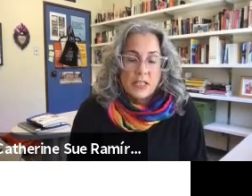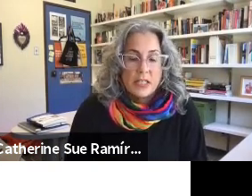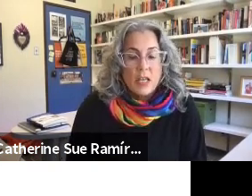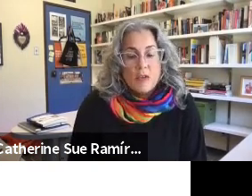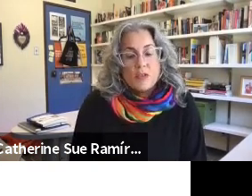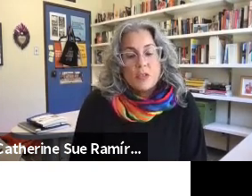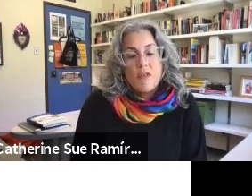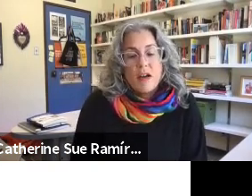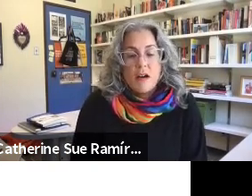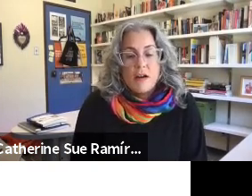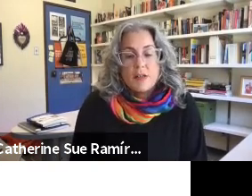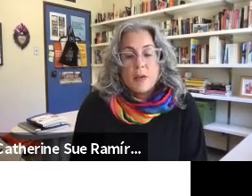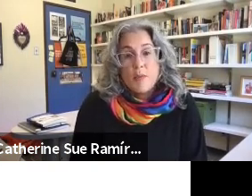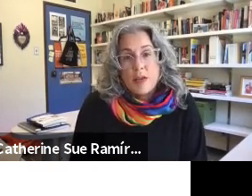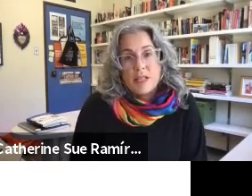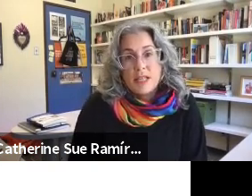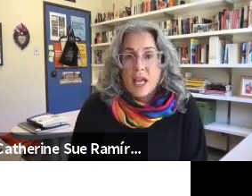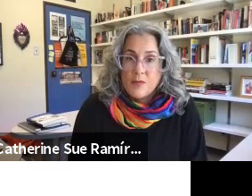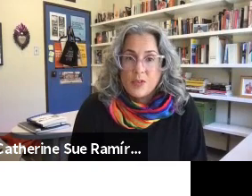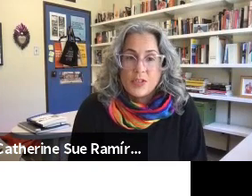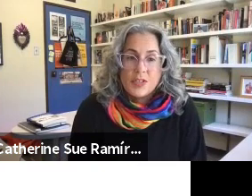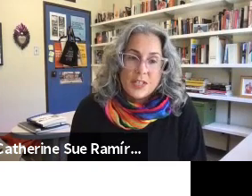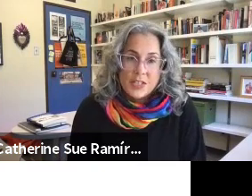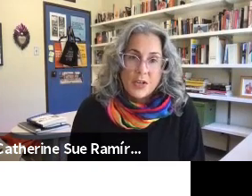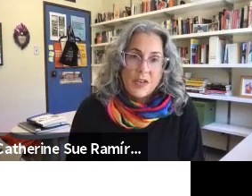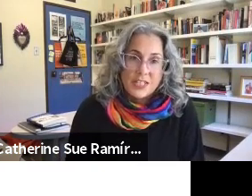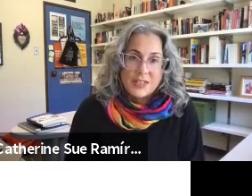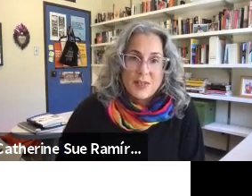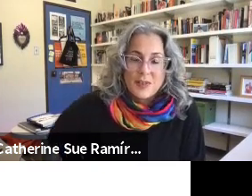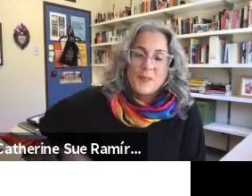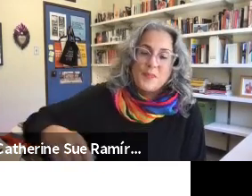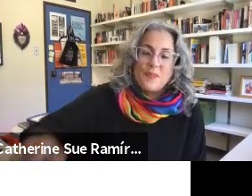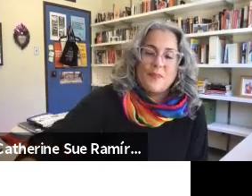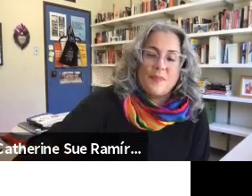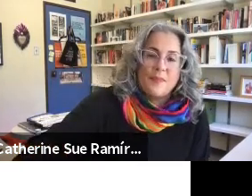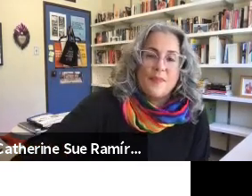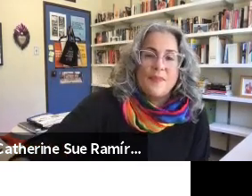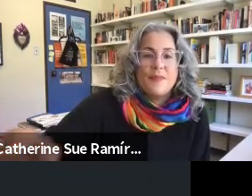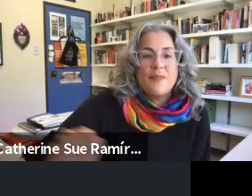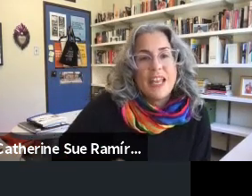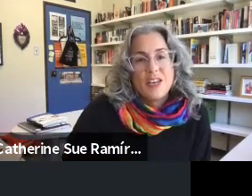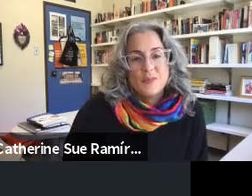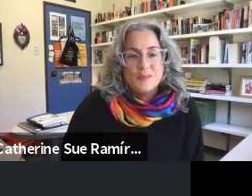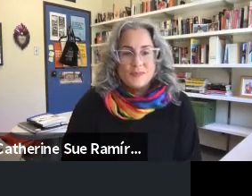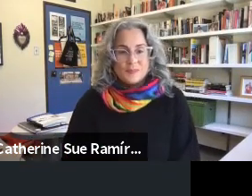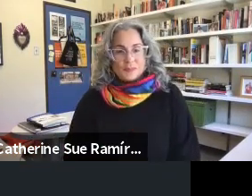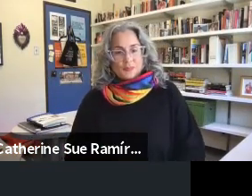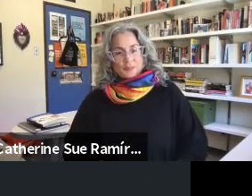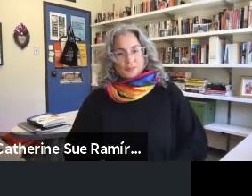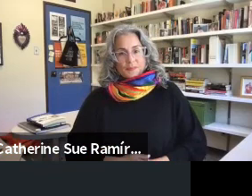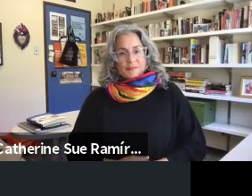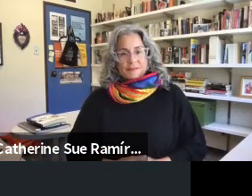regeneration for tovangar's present and future generations thank you